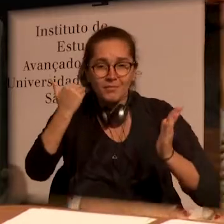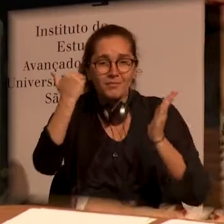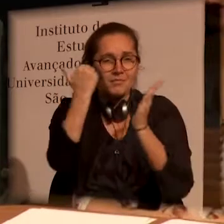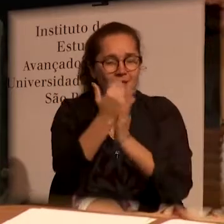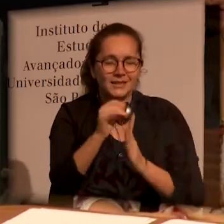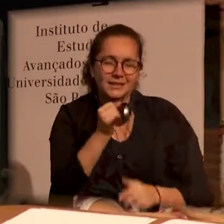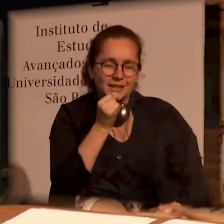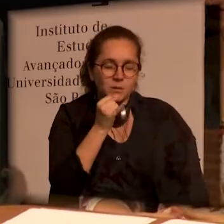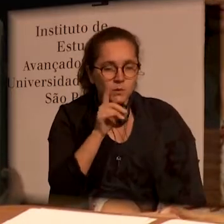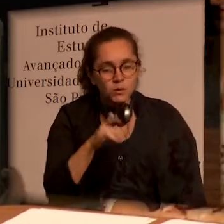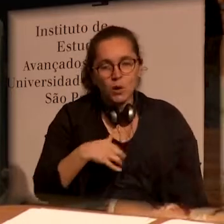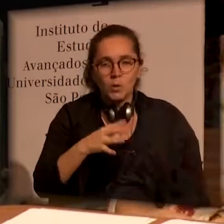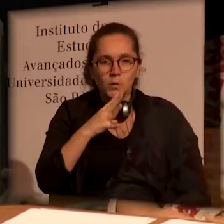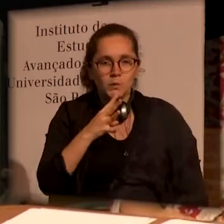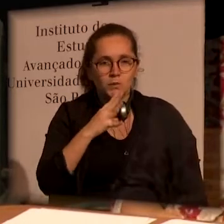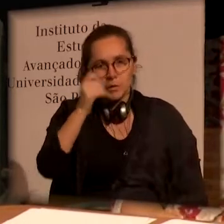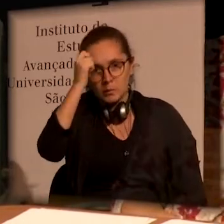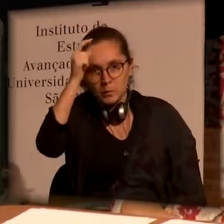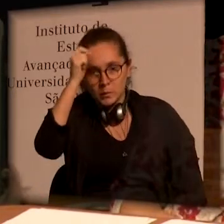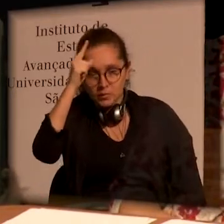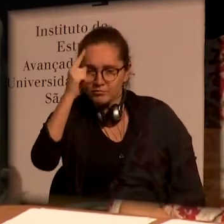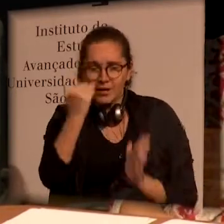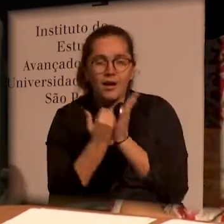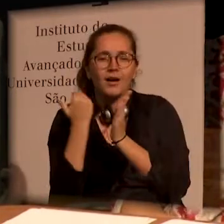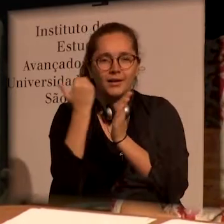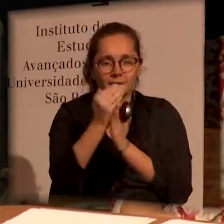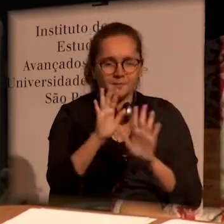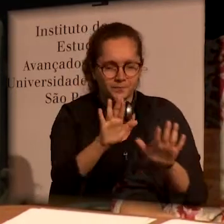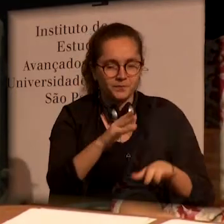goes beyond the production of knowledge itself.